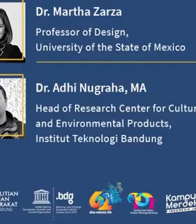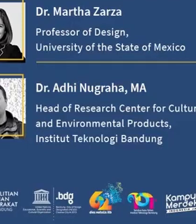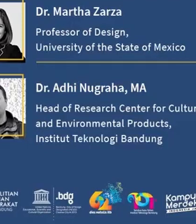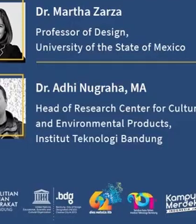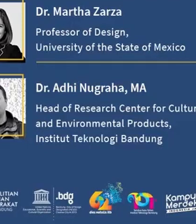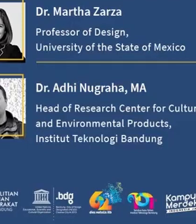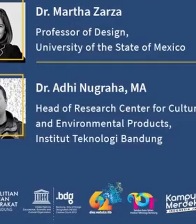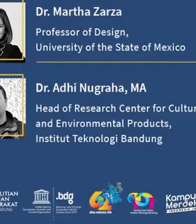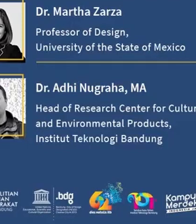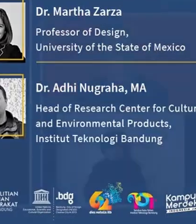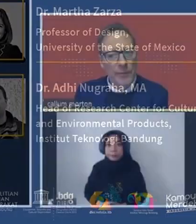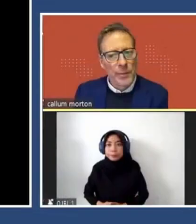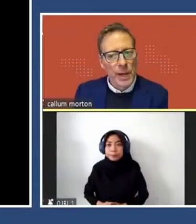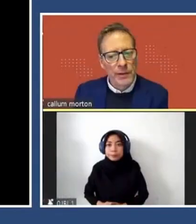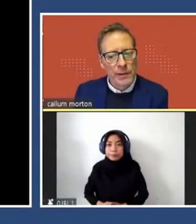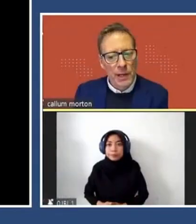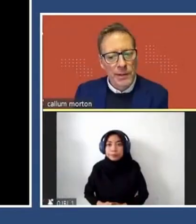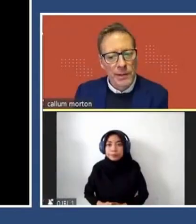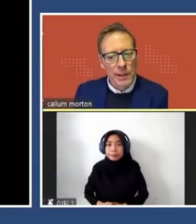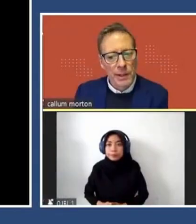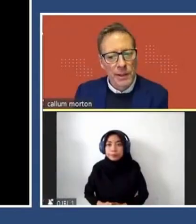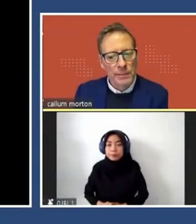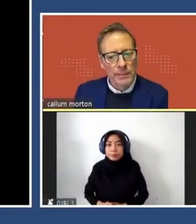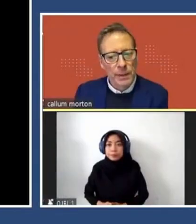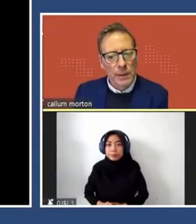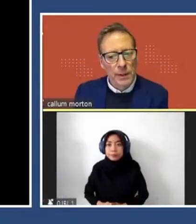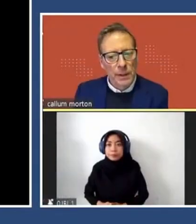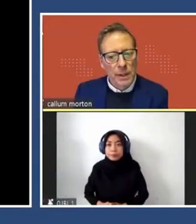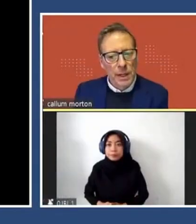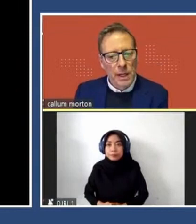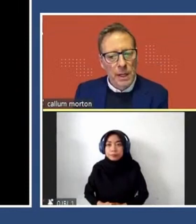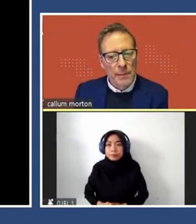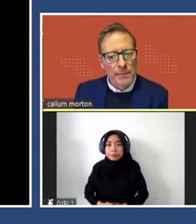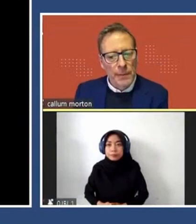this is to show you. So, um, for painted light, um,